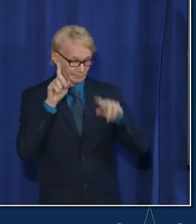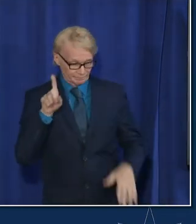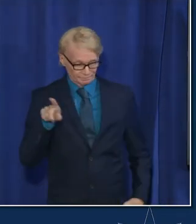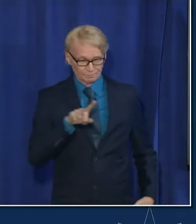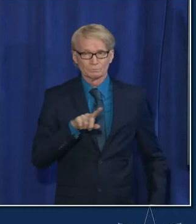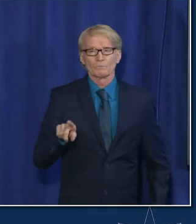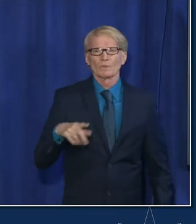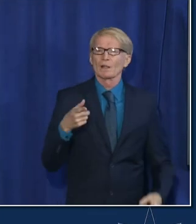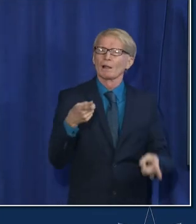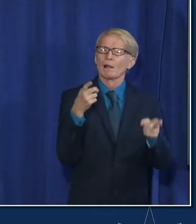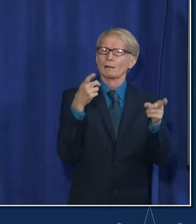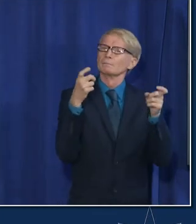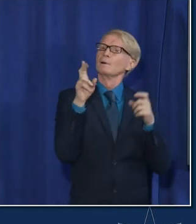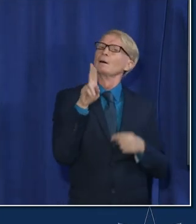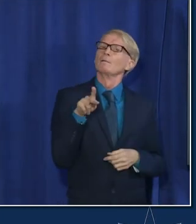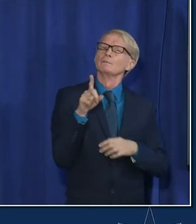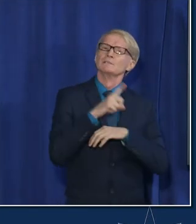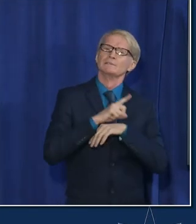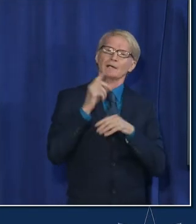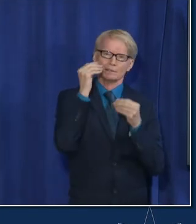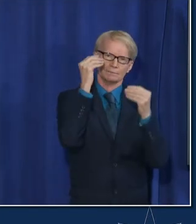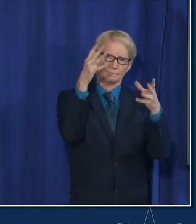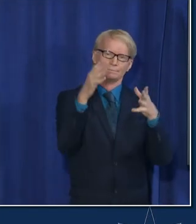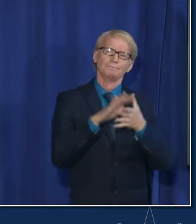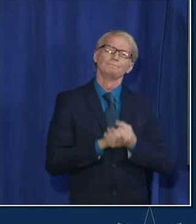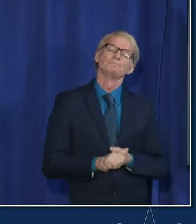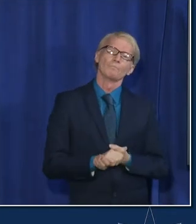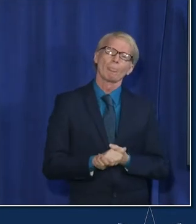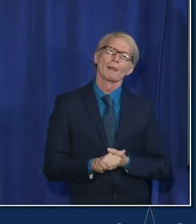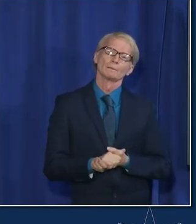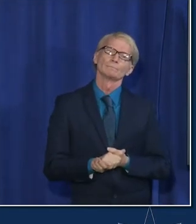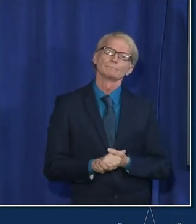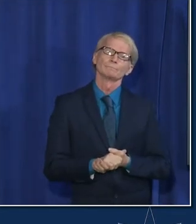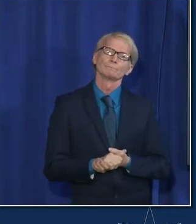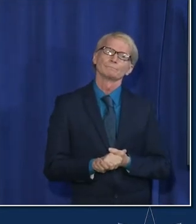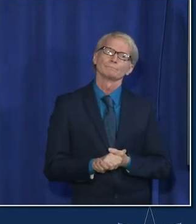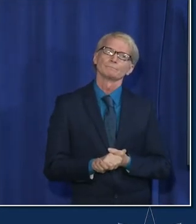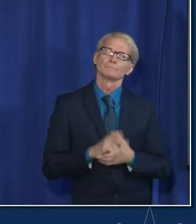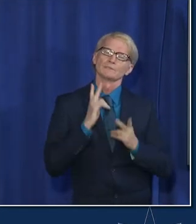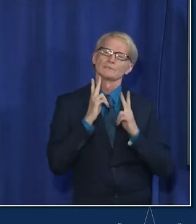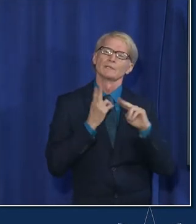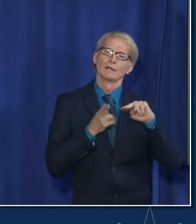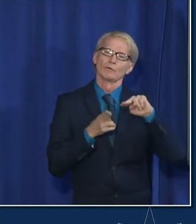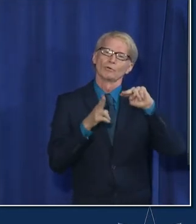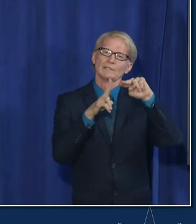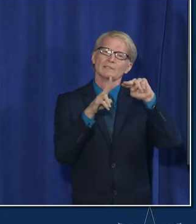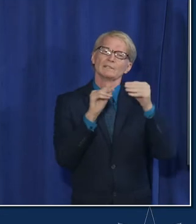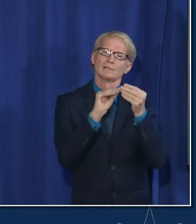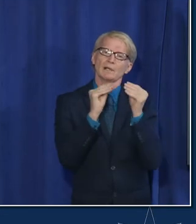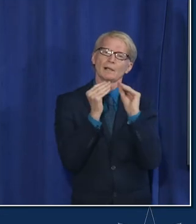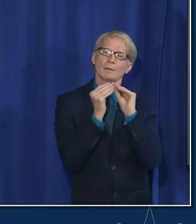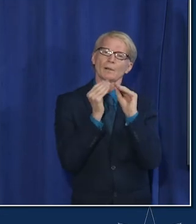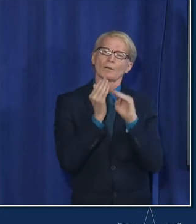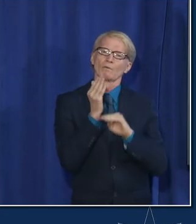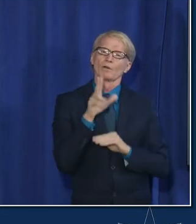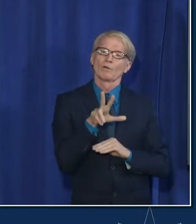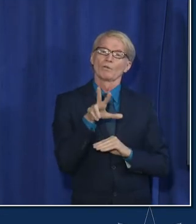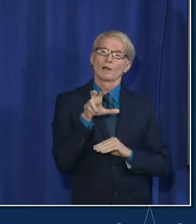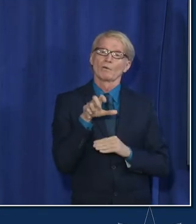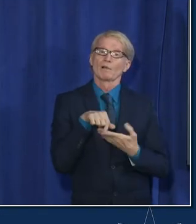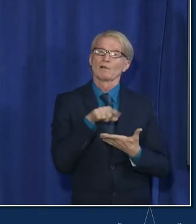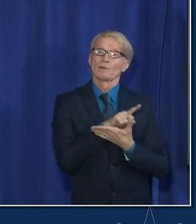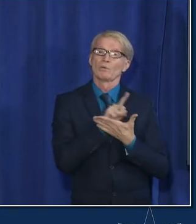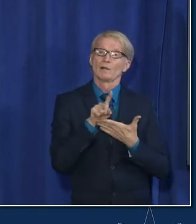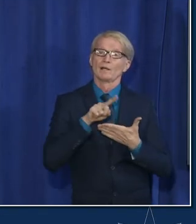that we here we go so we did we did see an uptick of cases we hit over 300 for the